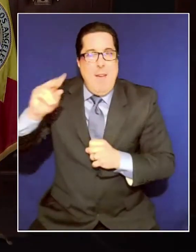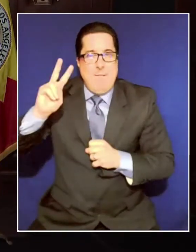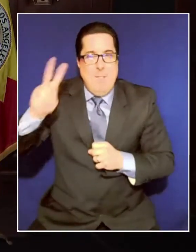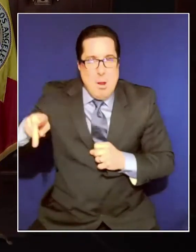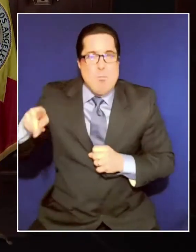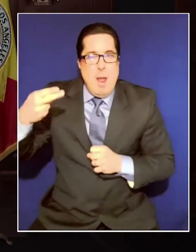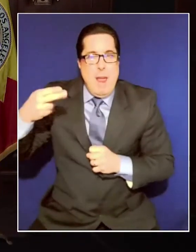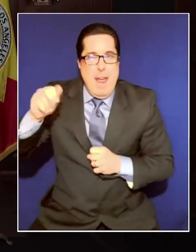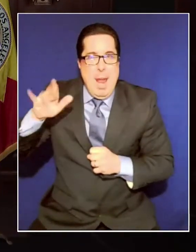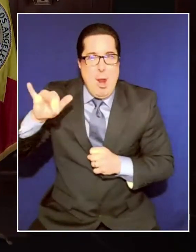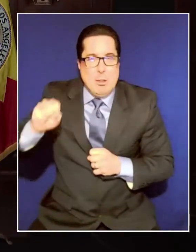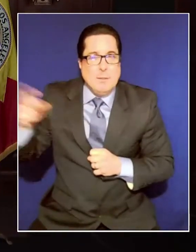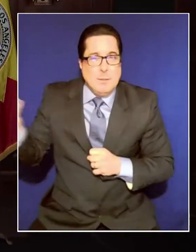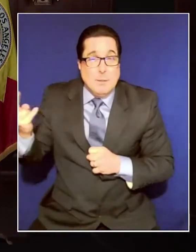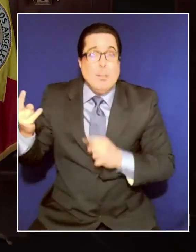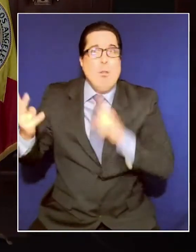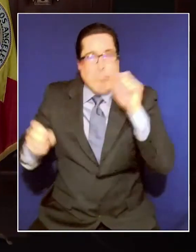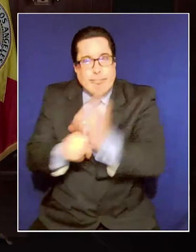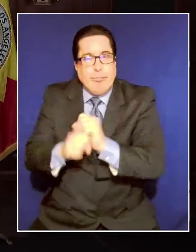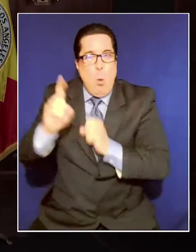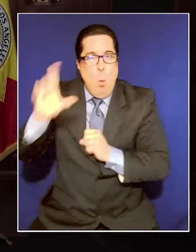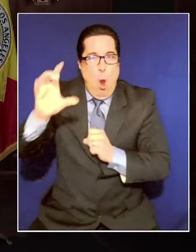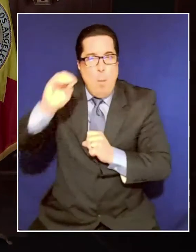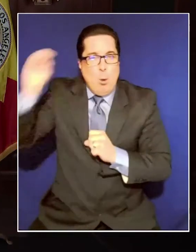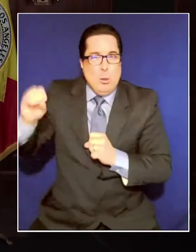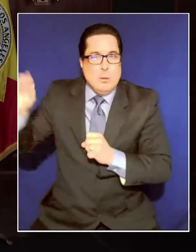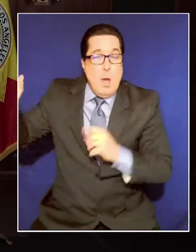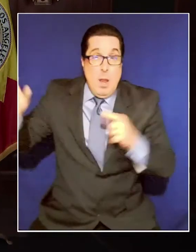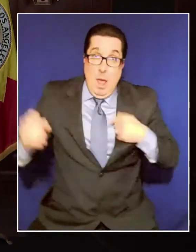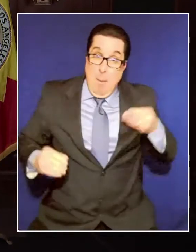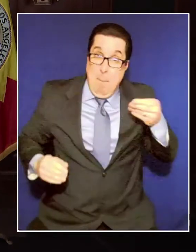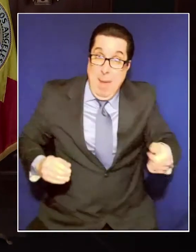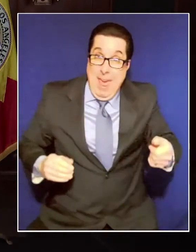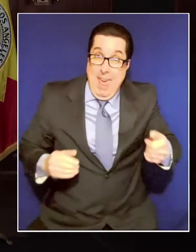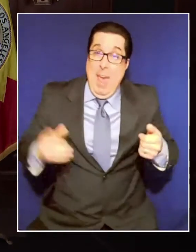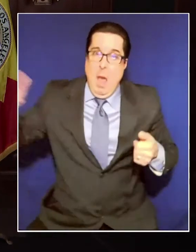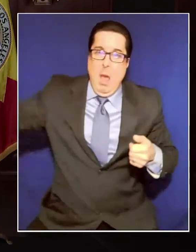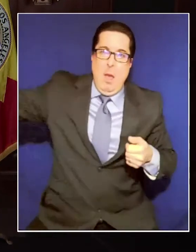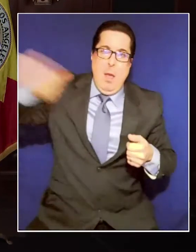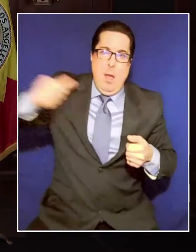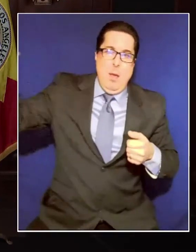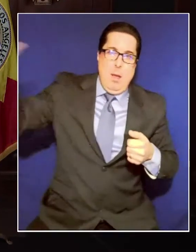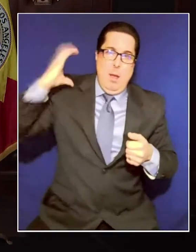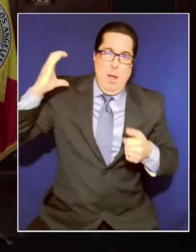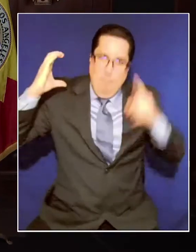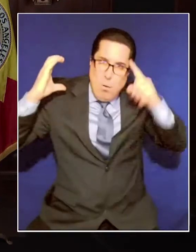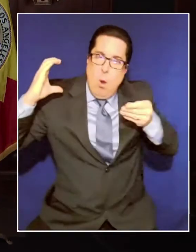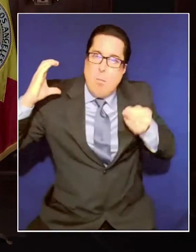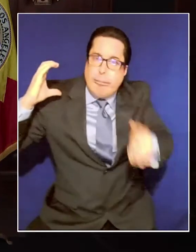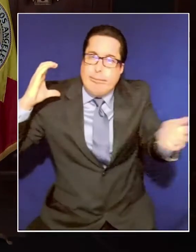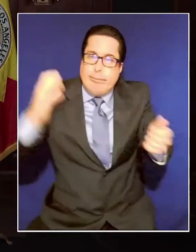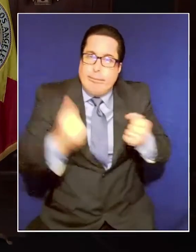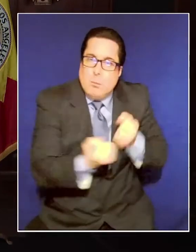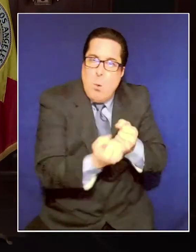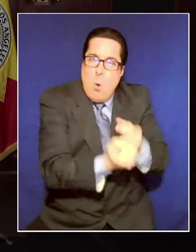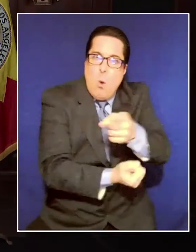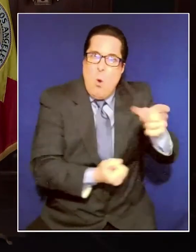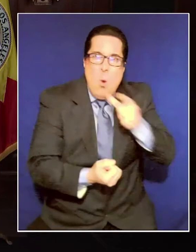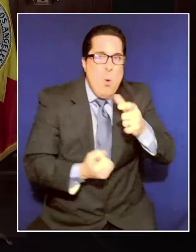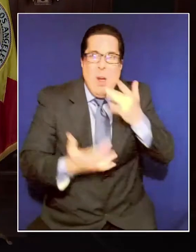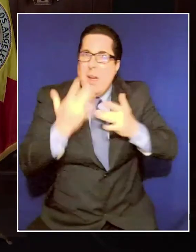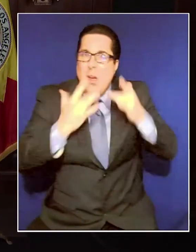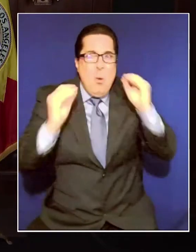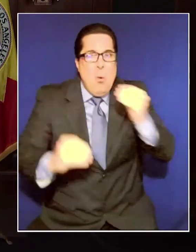100% reimbursement to house people at great risk who are unhoused but could get COVID-19. A